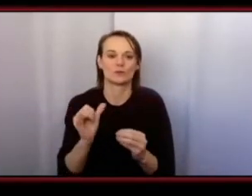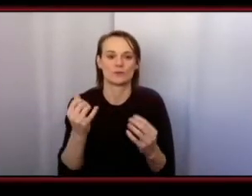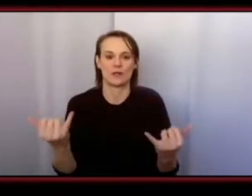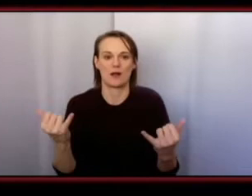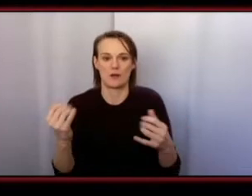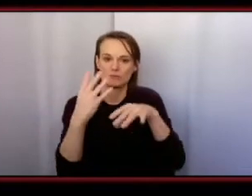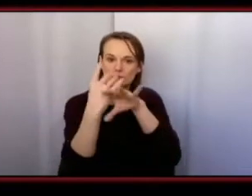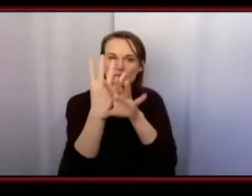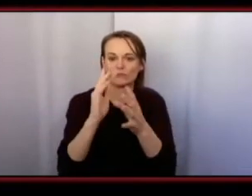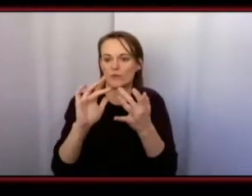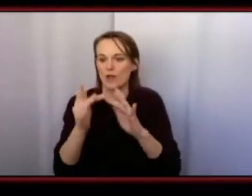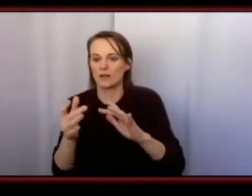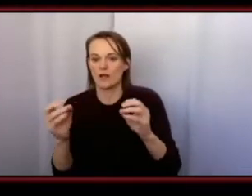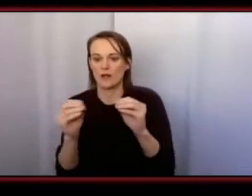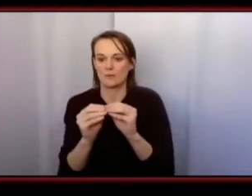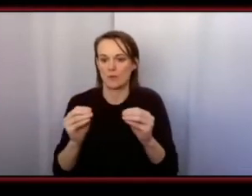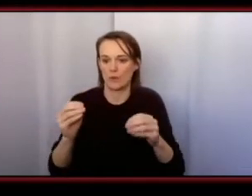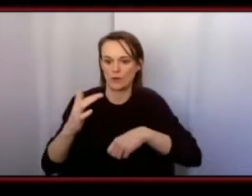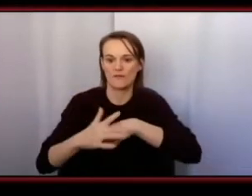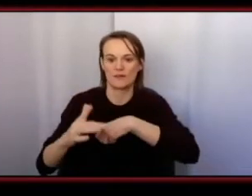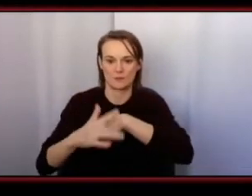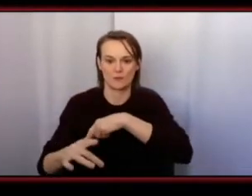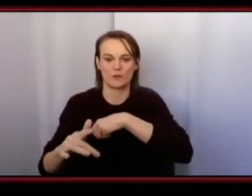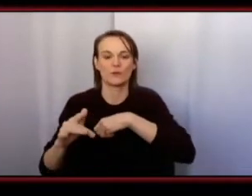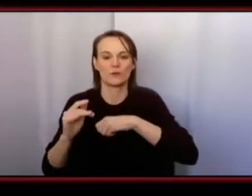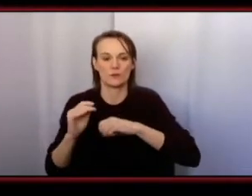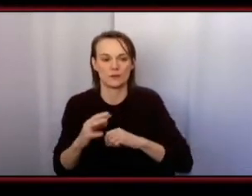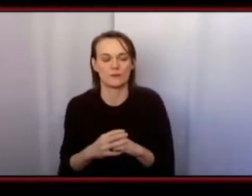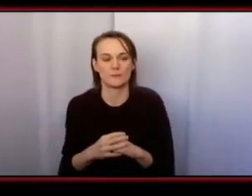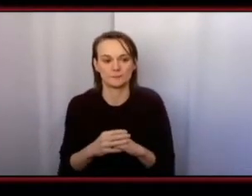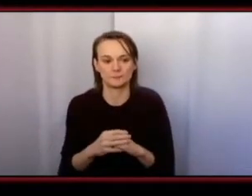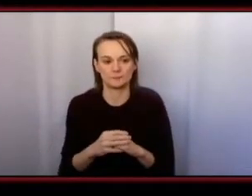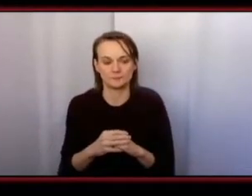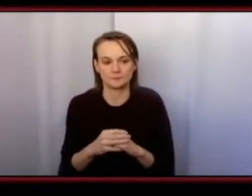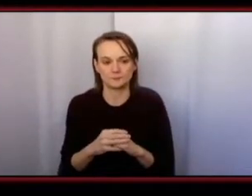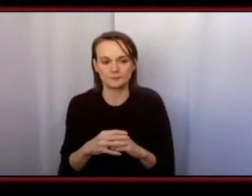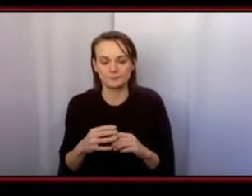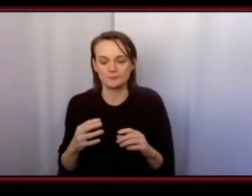online people were willing to um